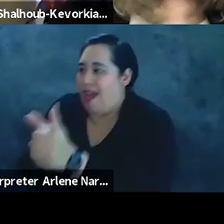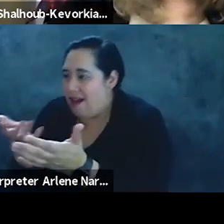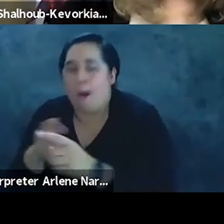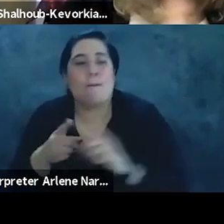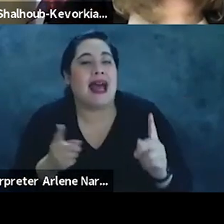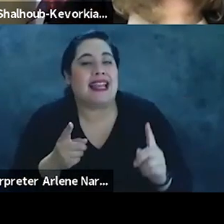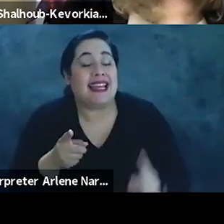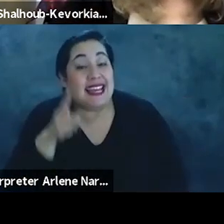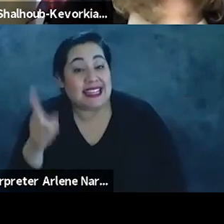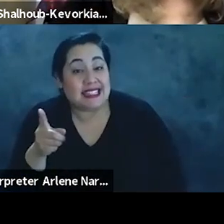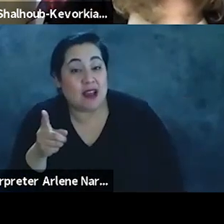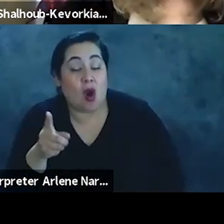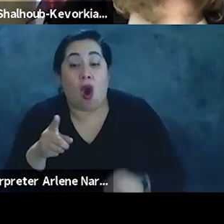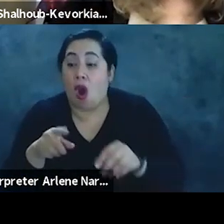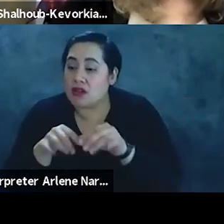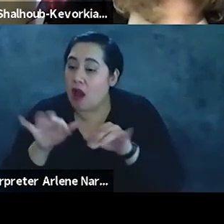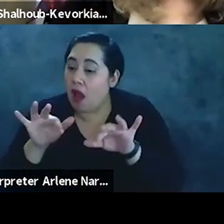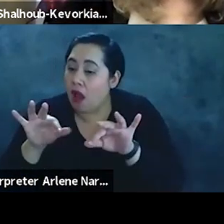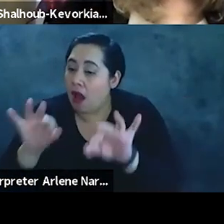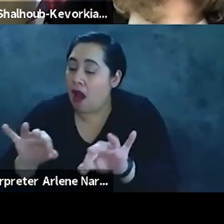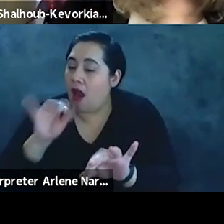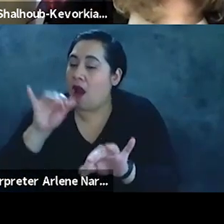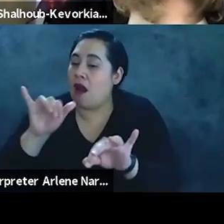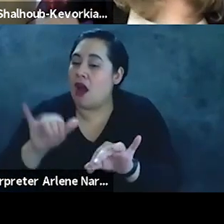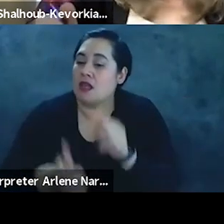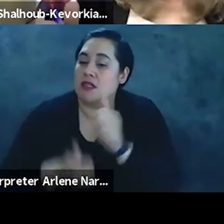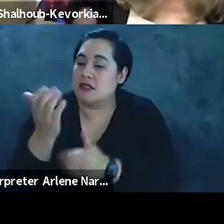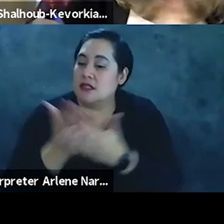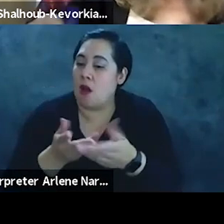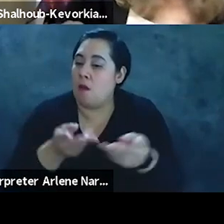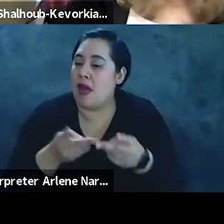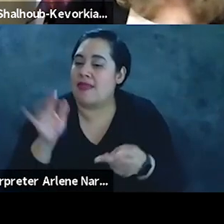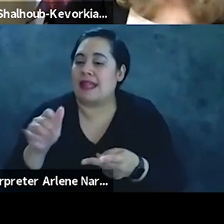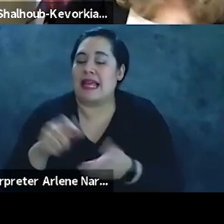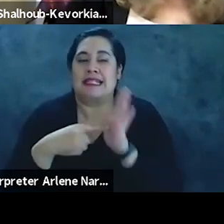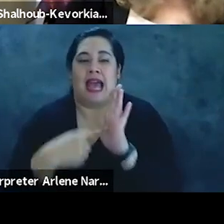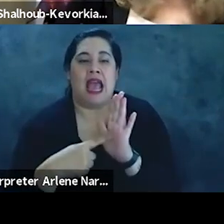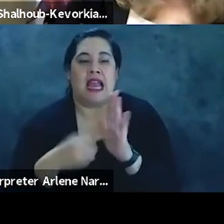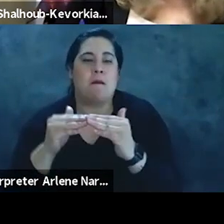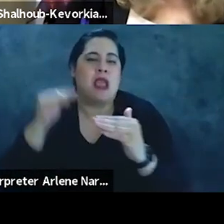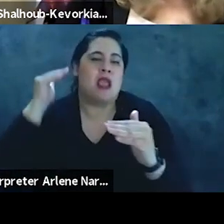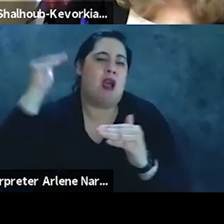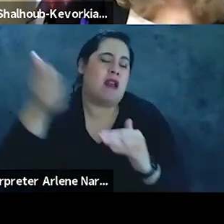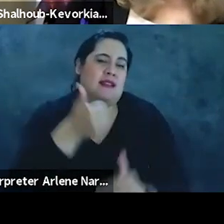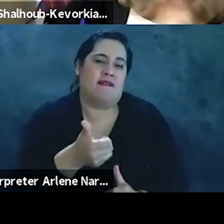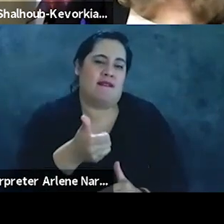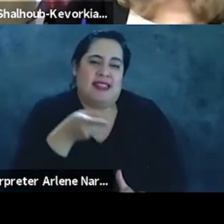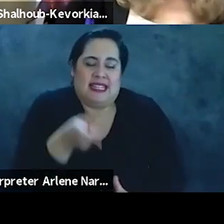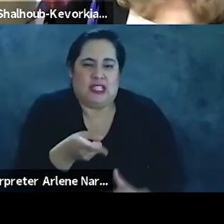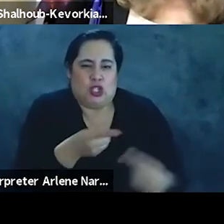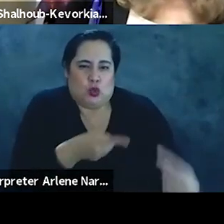and is being picked up as standing in certain movements and communities as standing as a sign that's beyond itself, as well as this, this